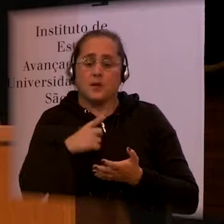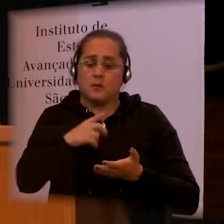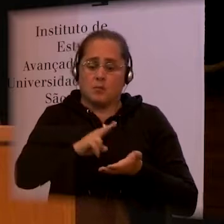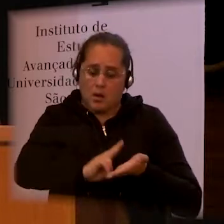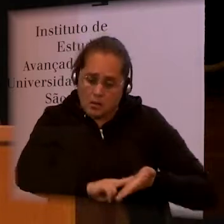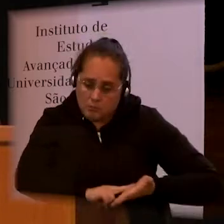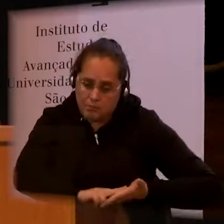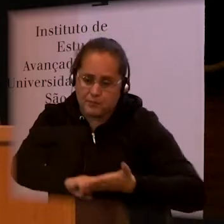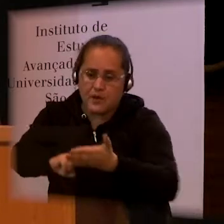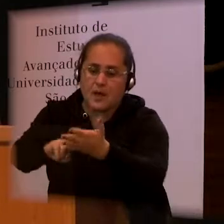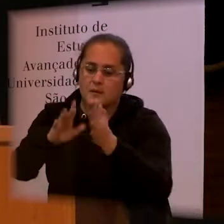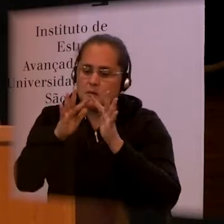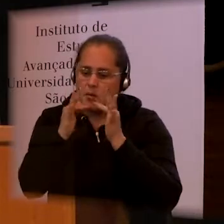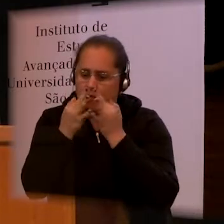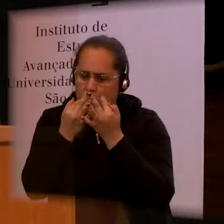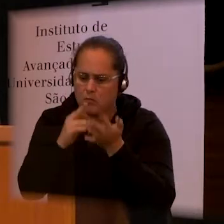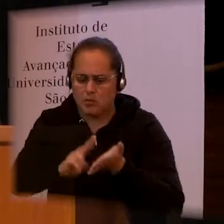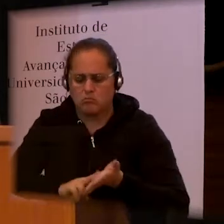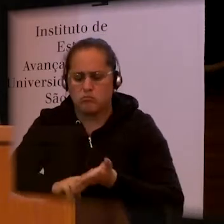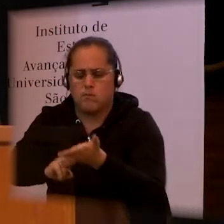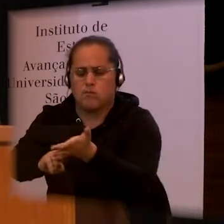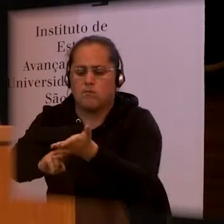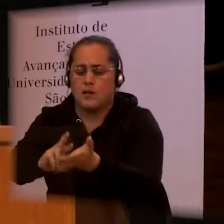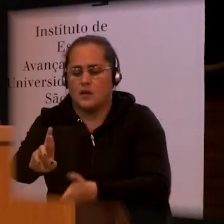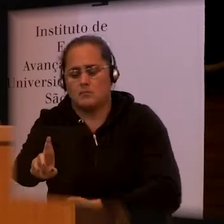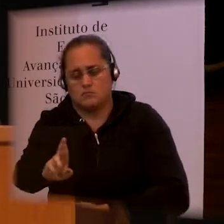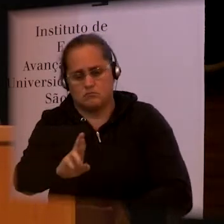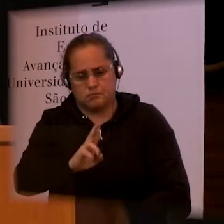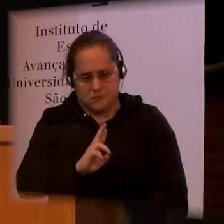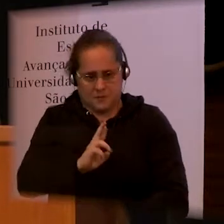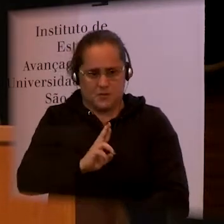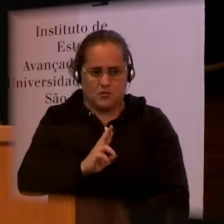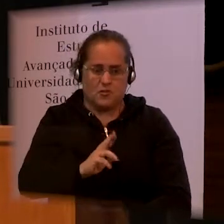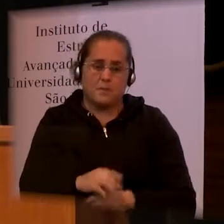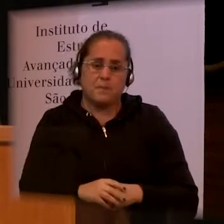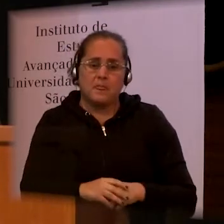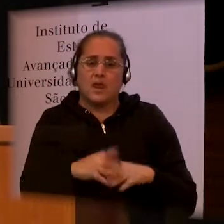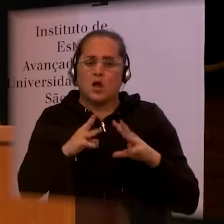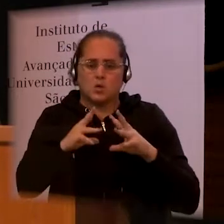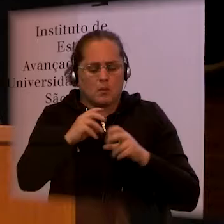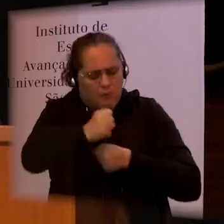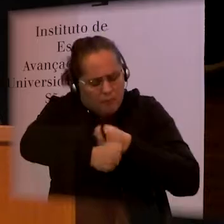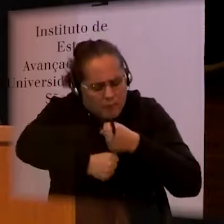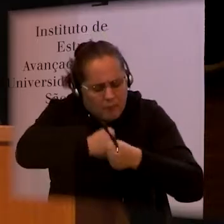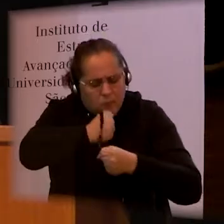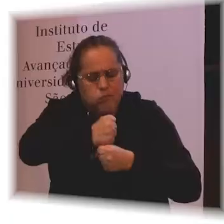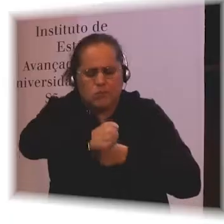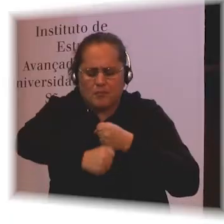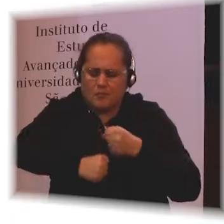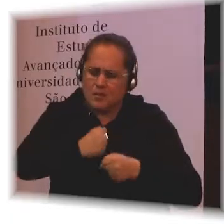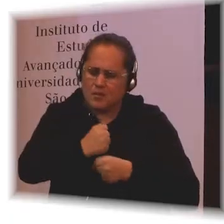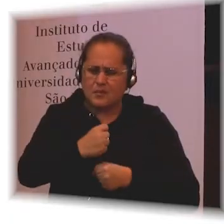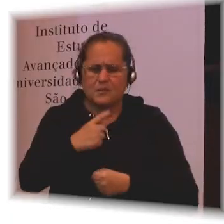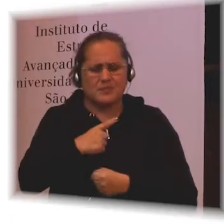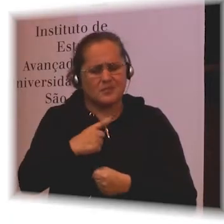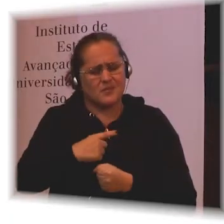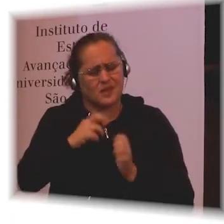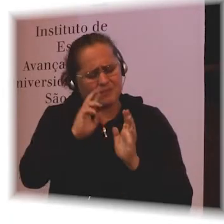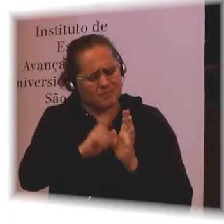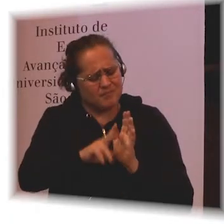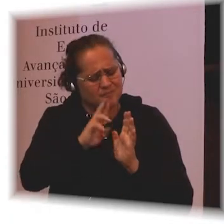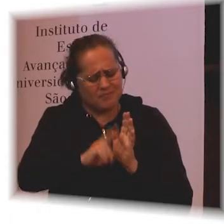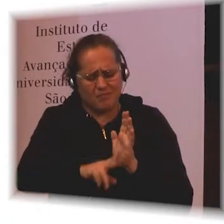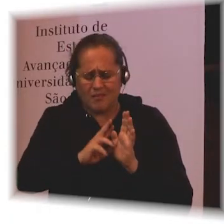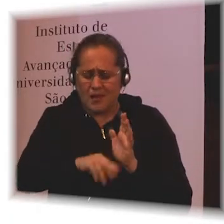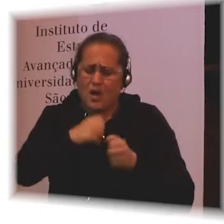So it means that they collect data every year on a million children across 30 countries. And one of the questions